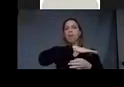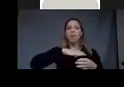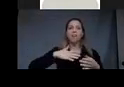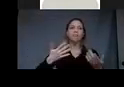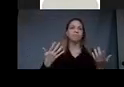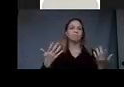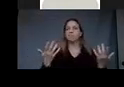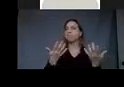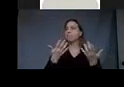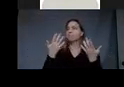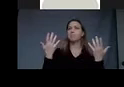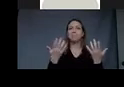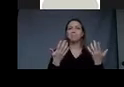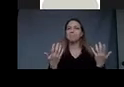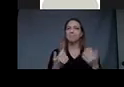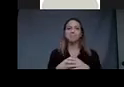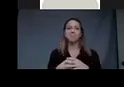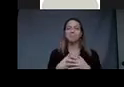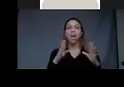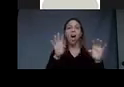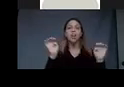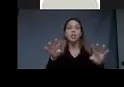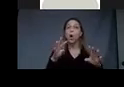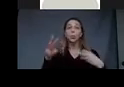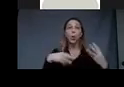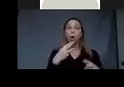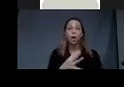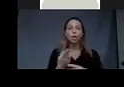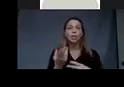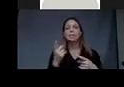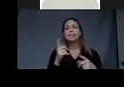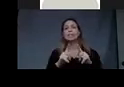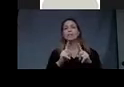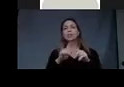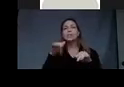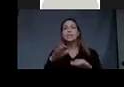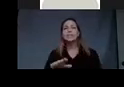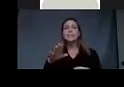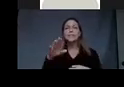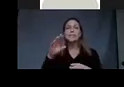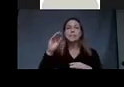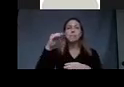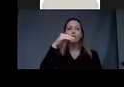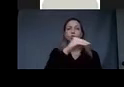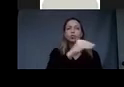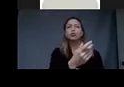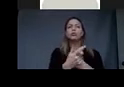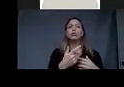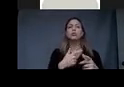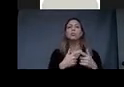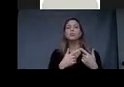world of the unknown sea monsters, albatross, walruses,